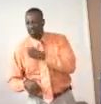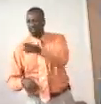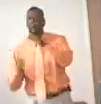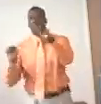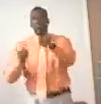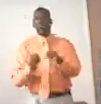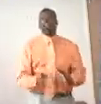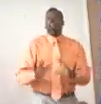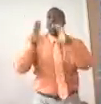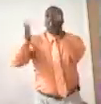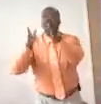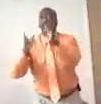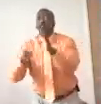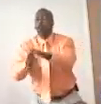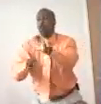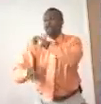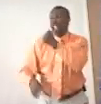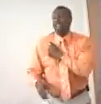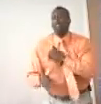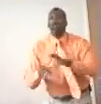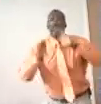attitude at the door.